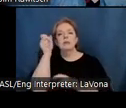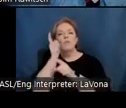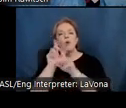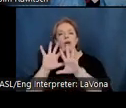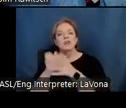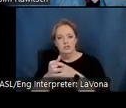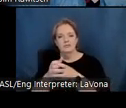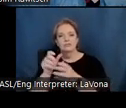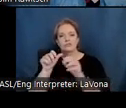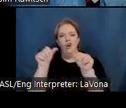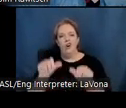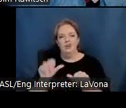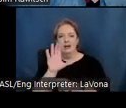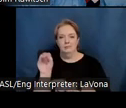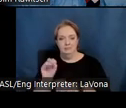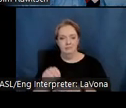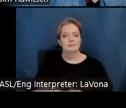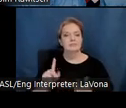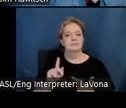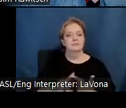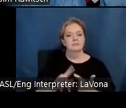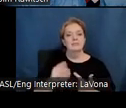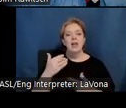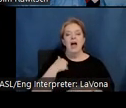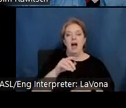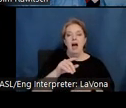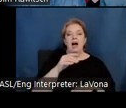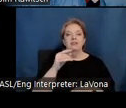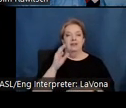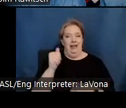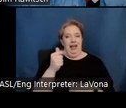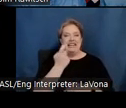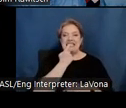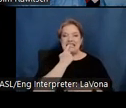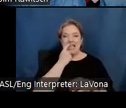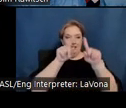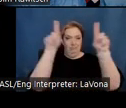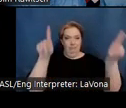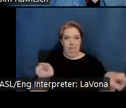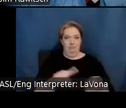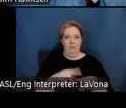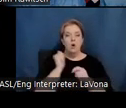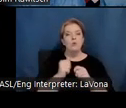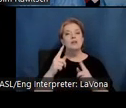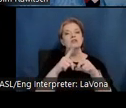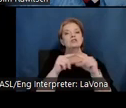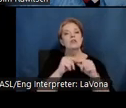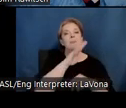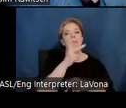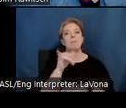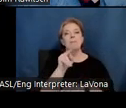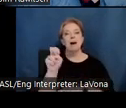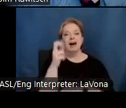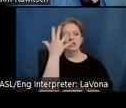door glass panel depicting a Japanese pine tree is one of numerous Japanese-inspired details and collections